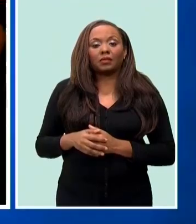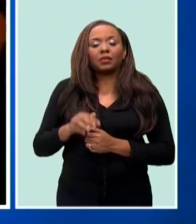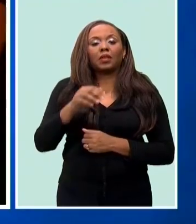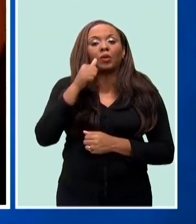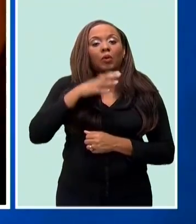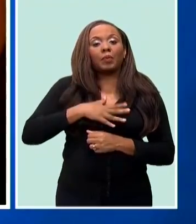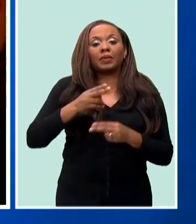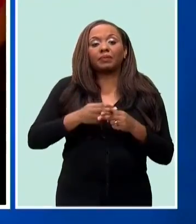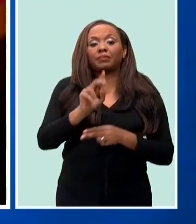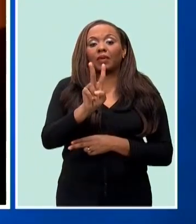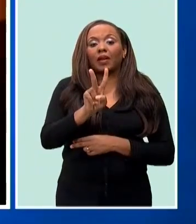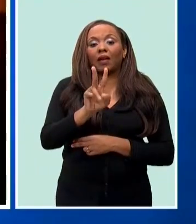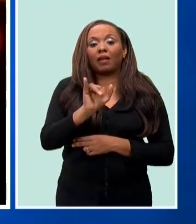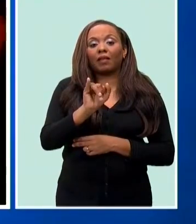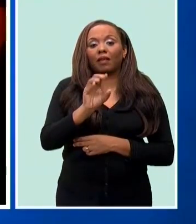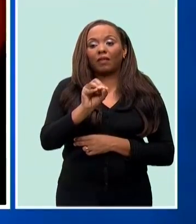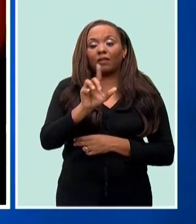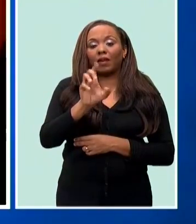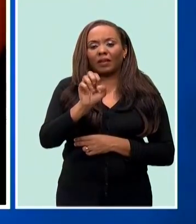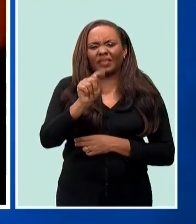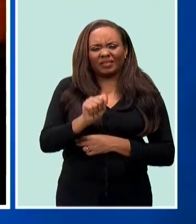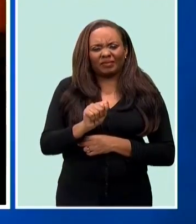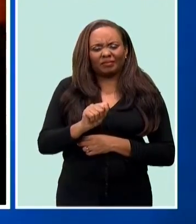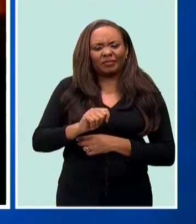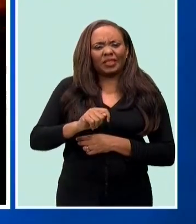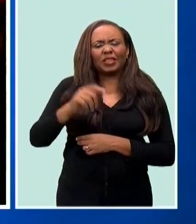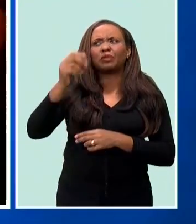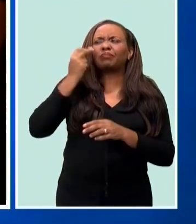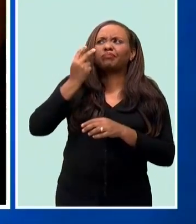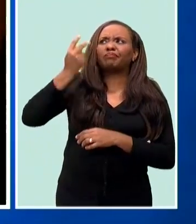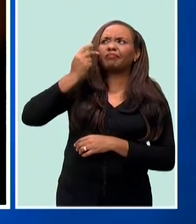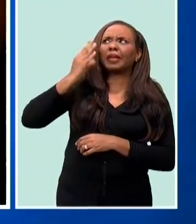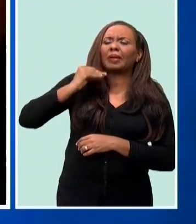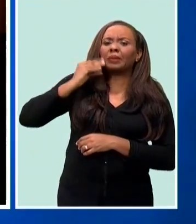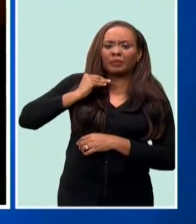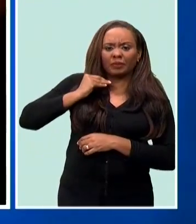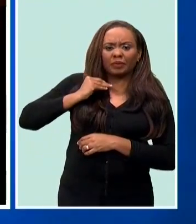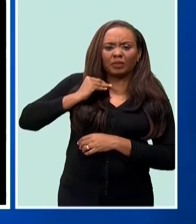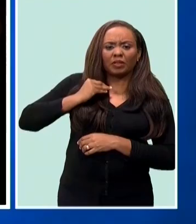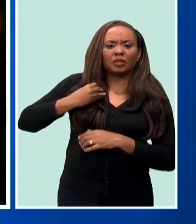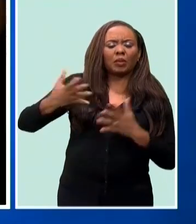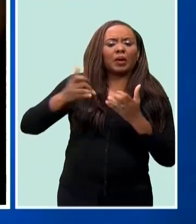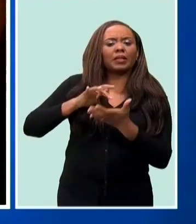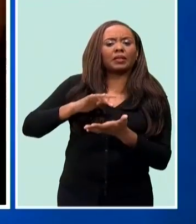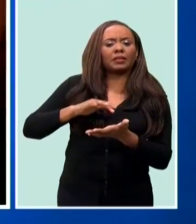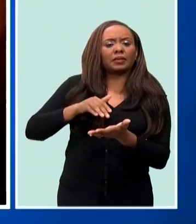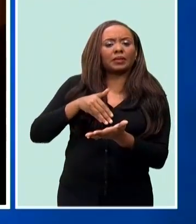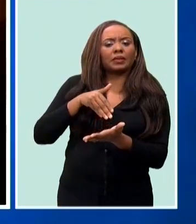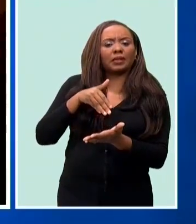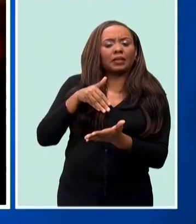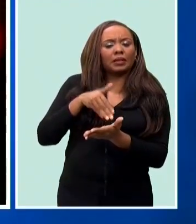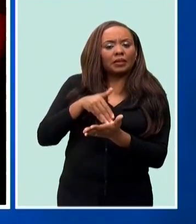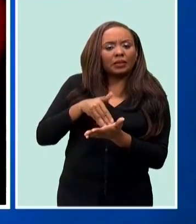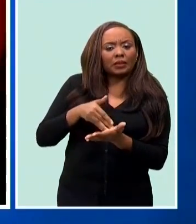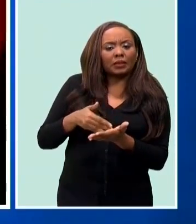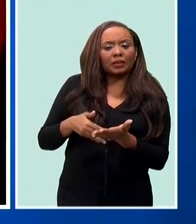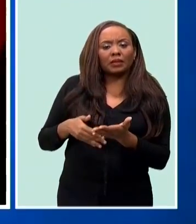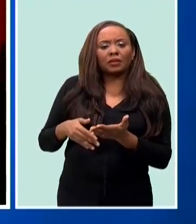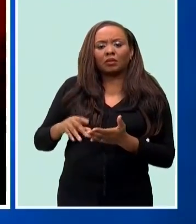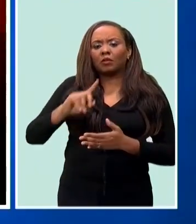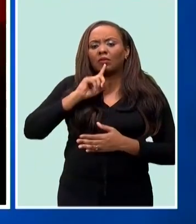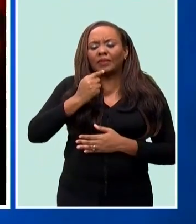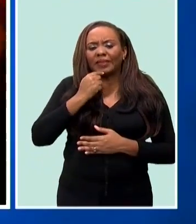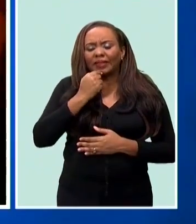with Violet B. Lenman. Well, she recalled the experience she had while trying to get medical attention. And while she was having some